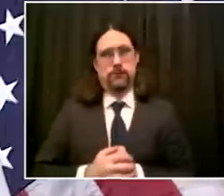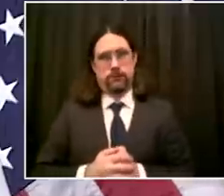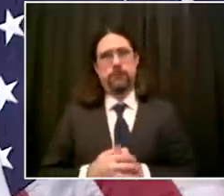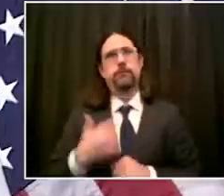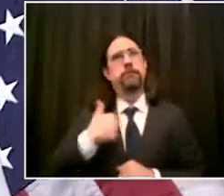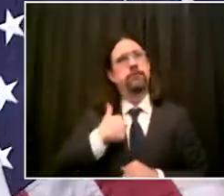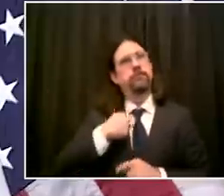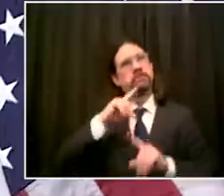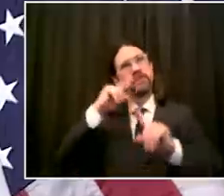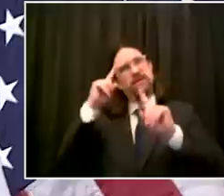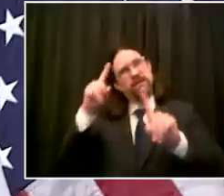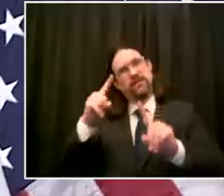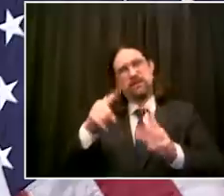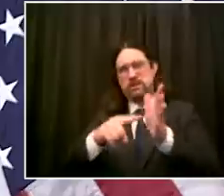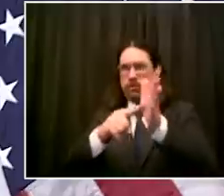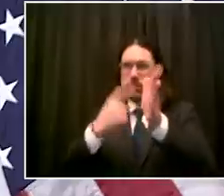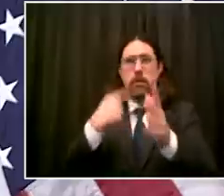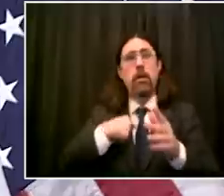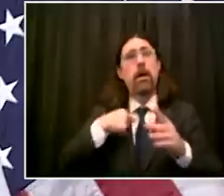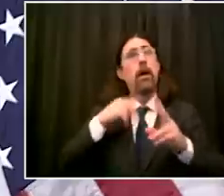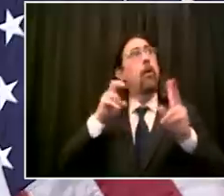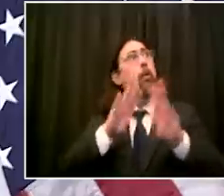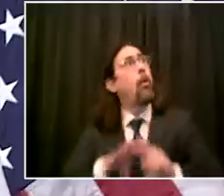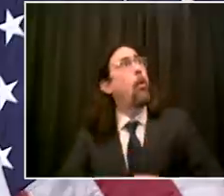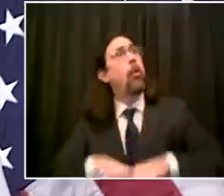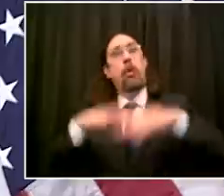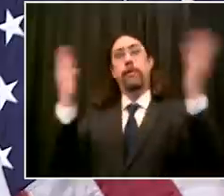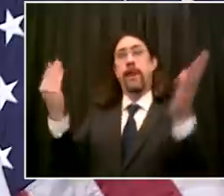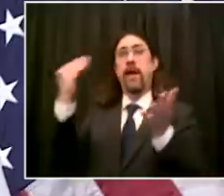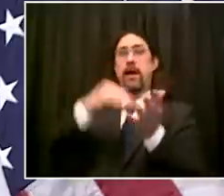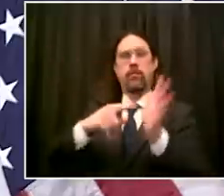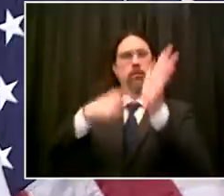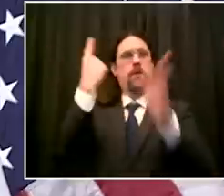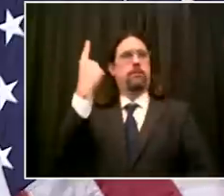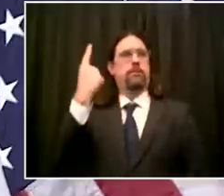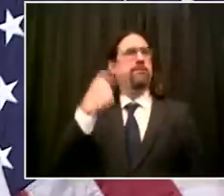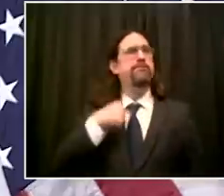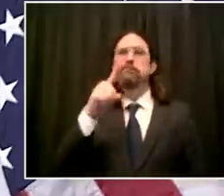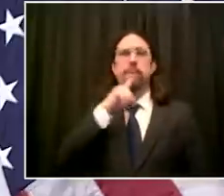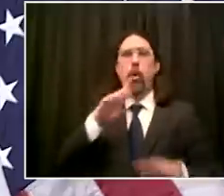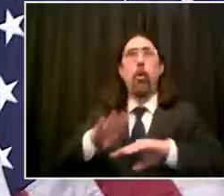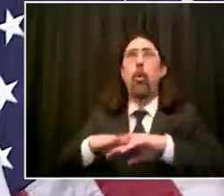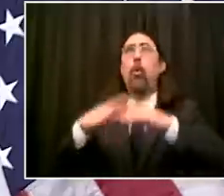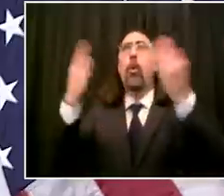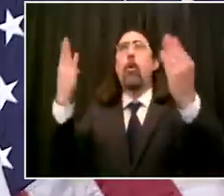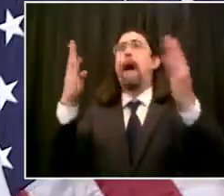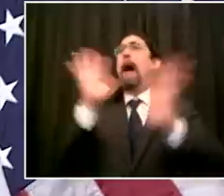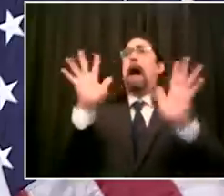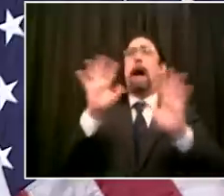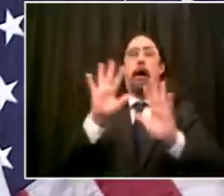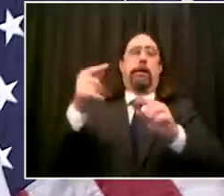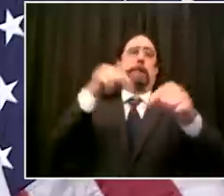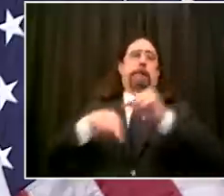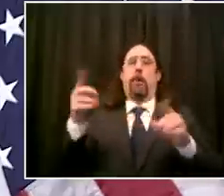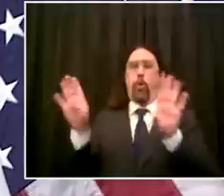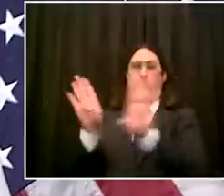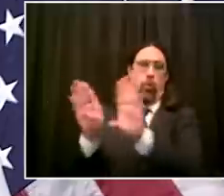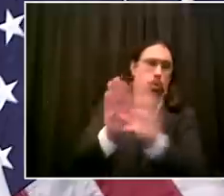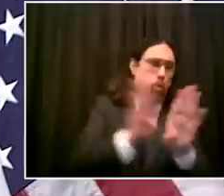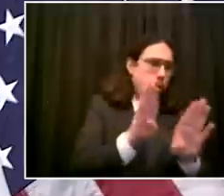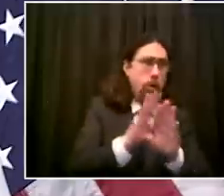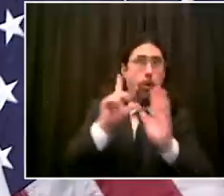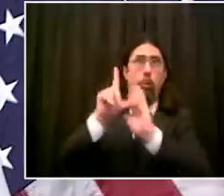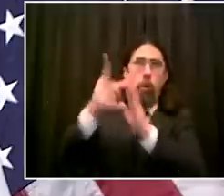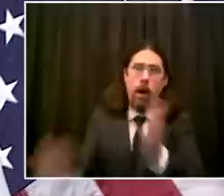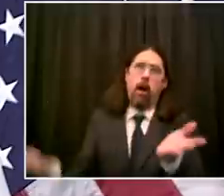energy going forward to not have to start and then stop and then start again so that's the underlying viewpoint very simply